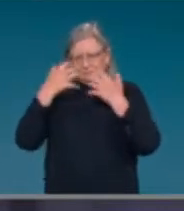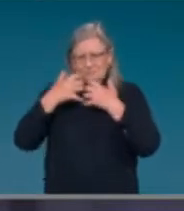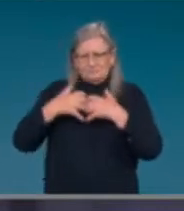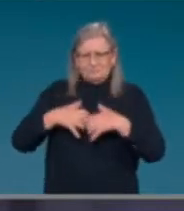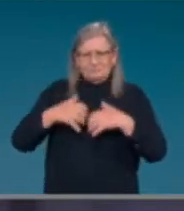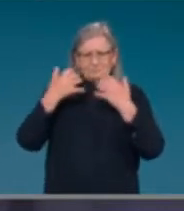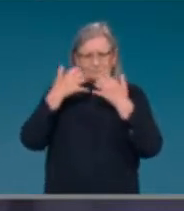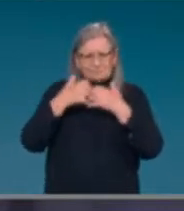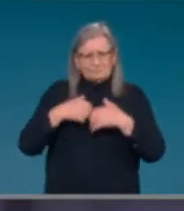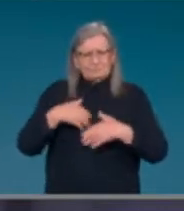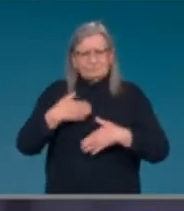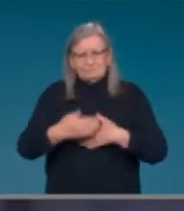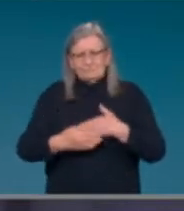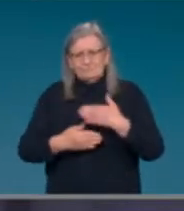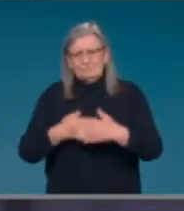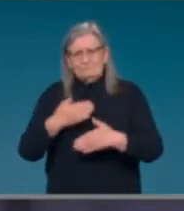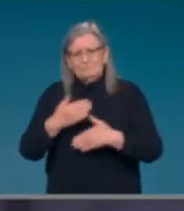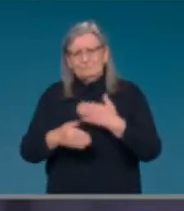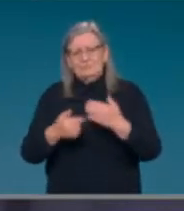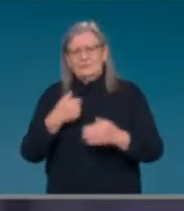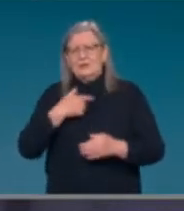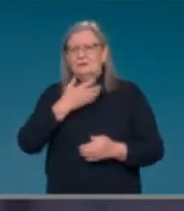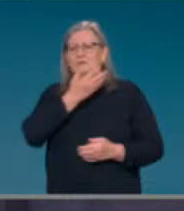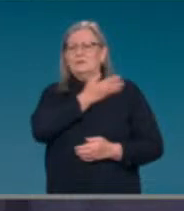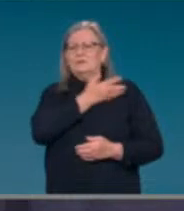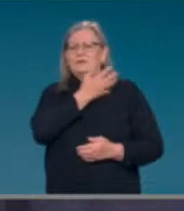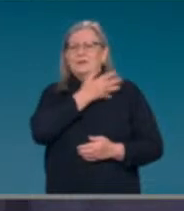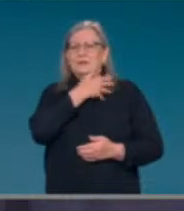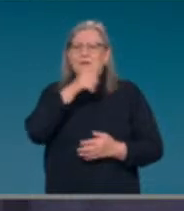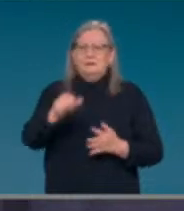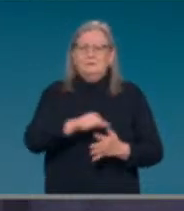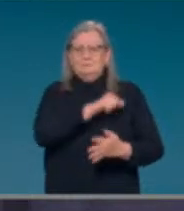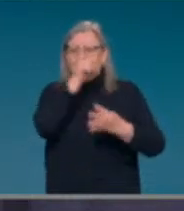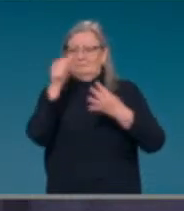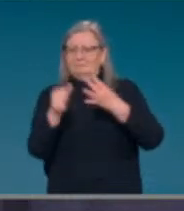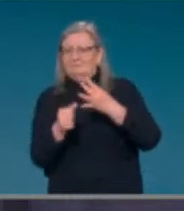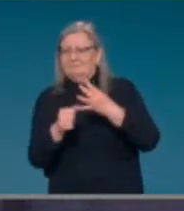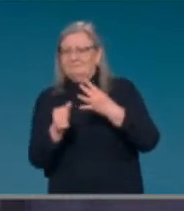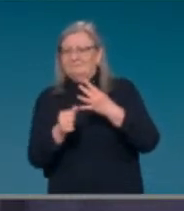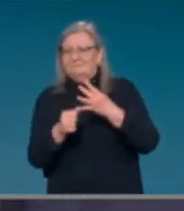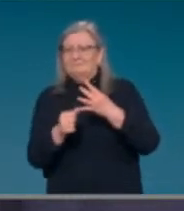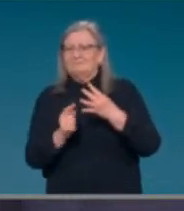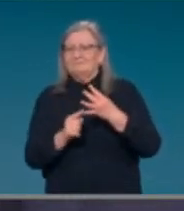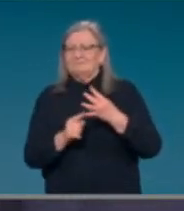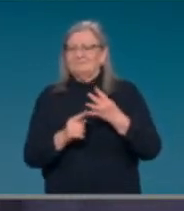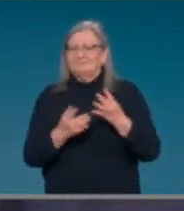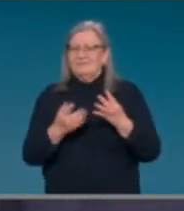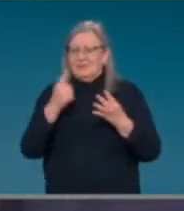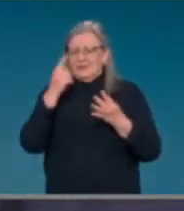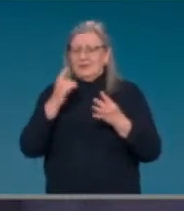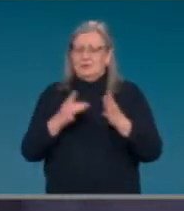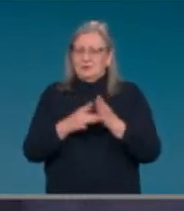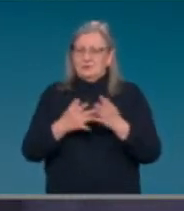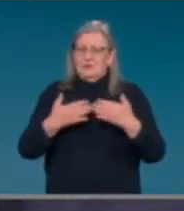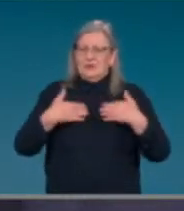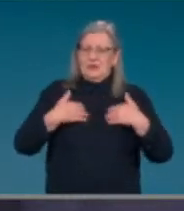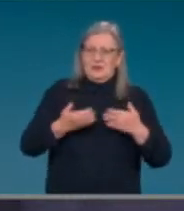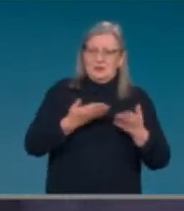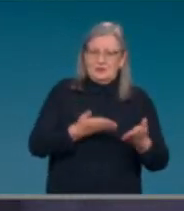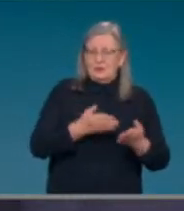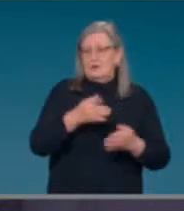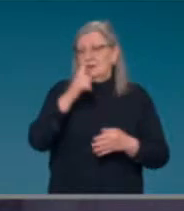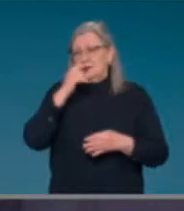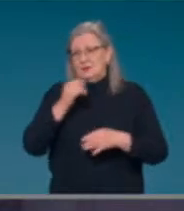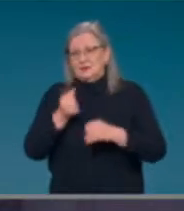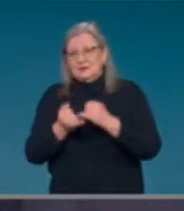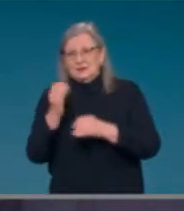really proud of the next evolution. Uh, I think it's good for health. Um, I think it protects jobs. Uh, and I think it's, uh, a great